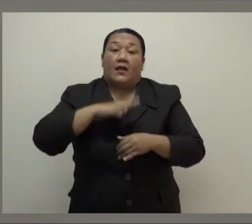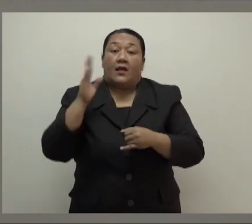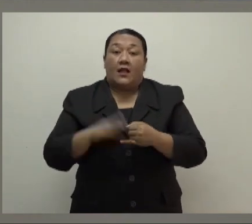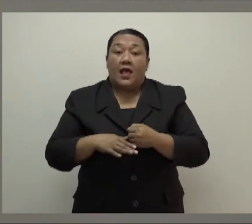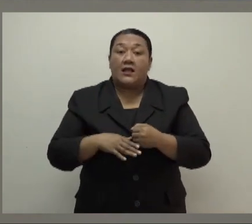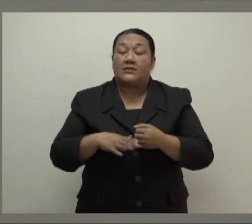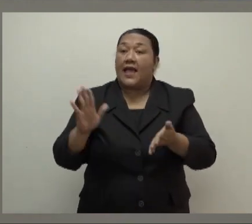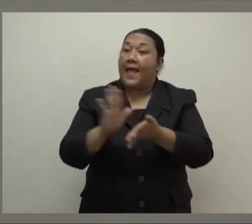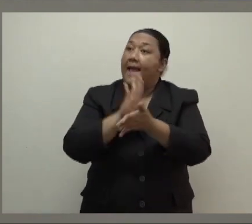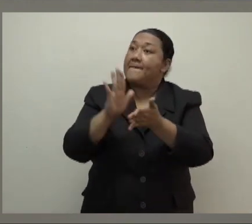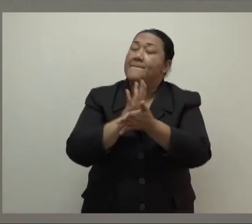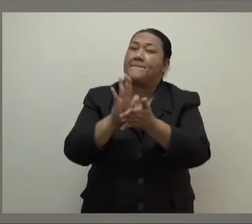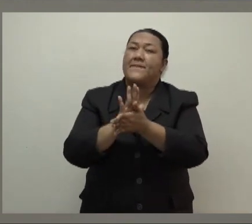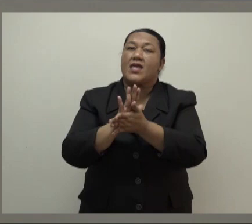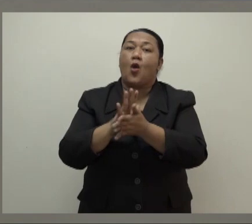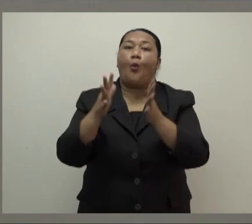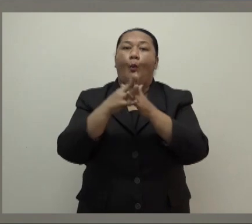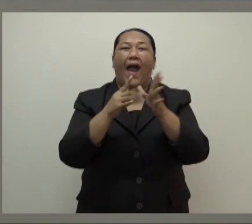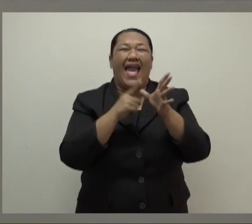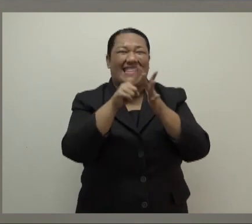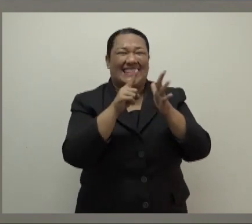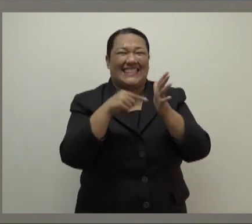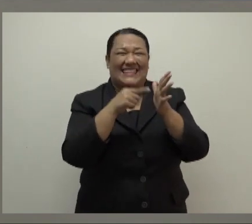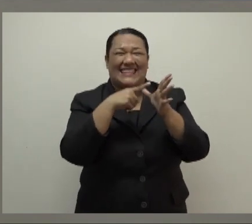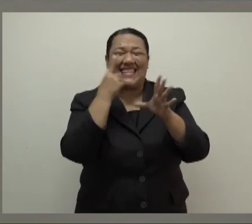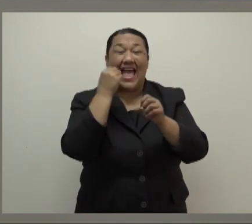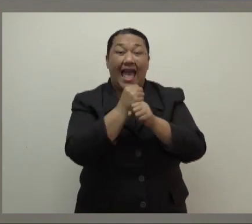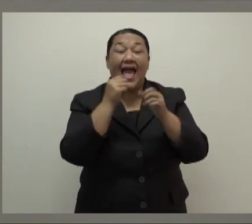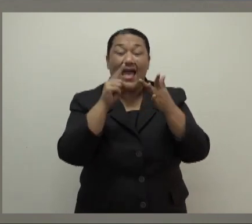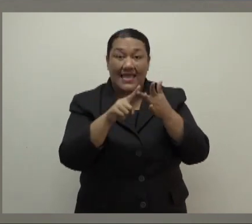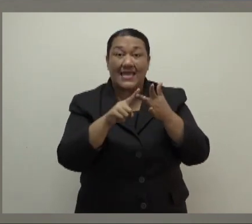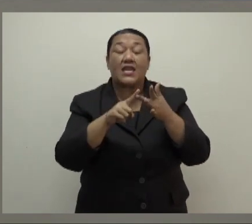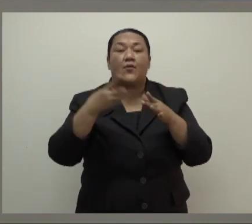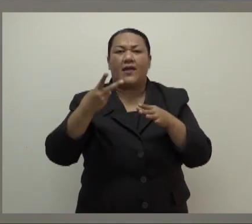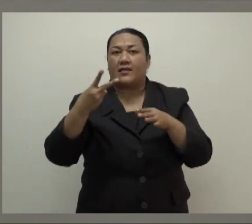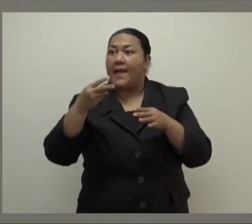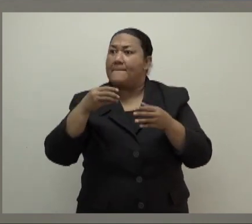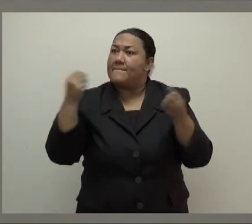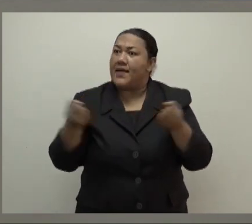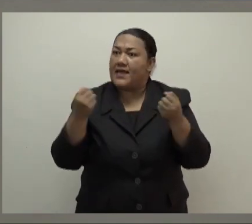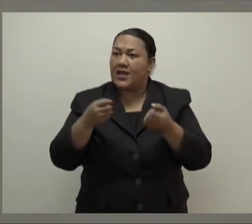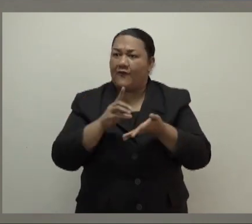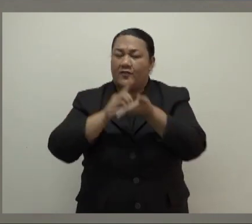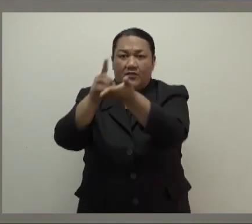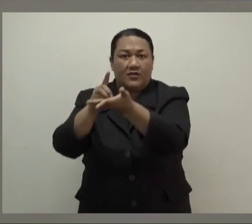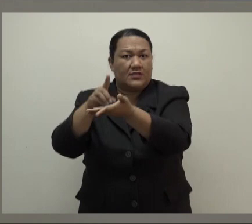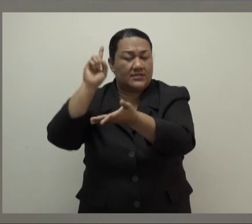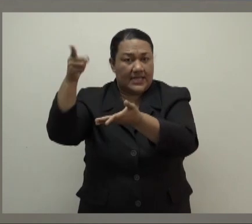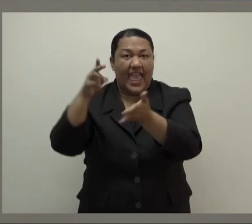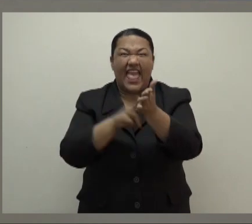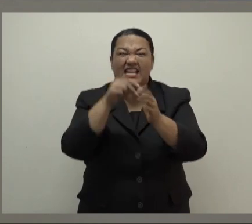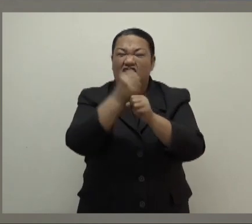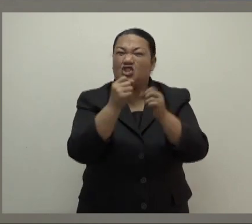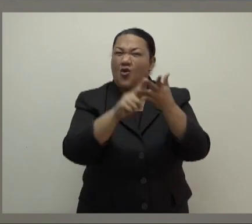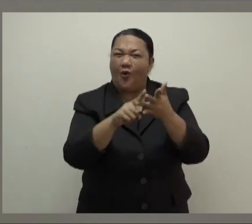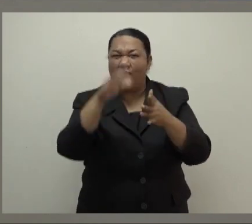happy Waitangi Day. This week, 244 tons of aid donated by Fijians, NGOs, faith-based